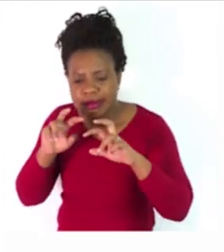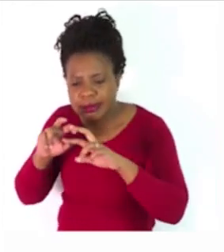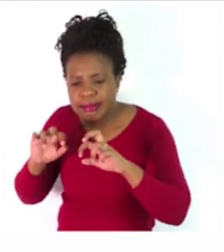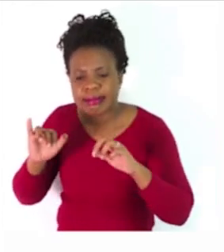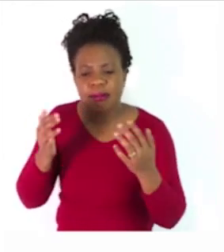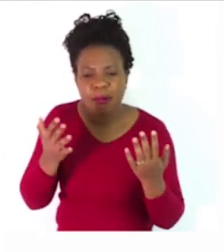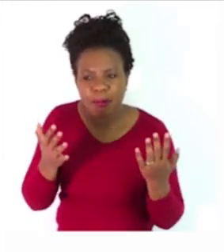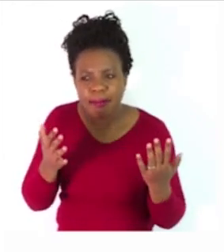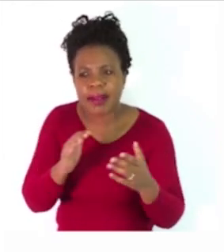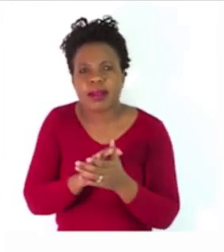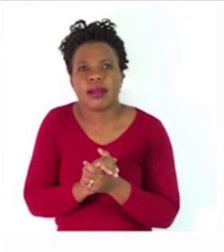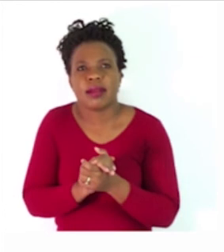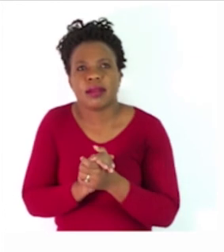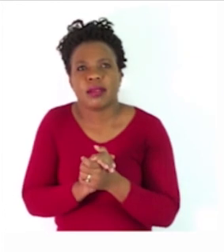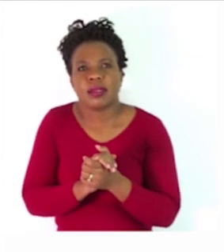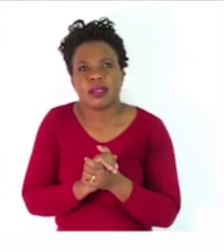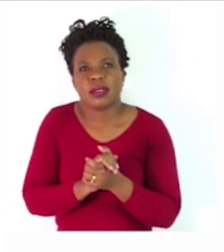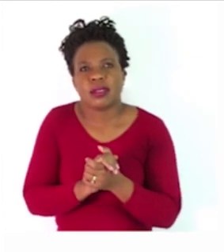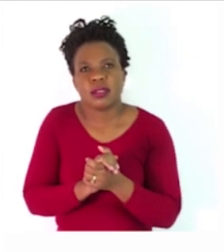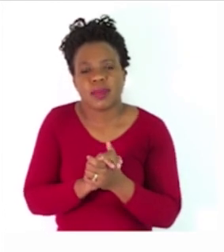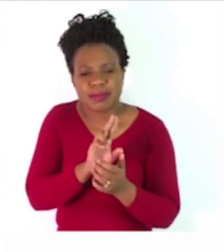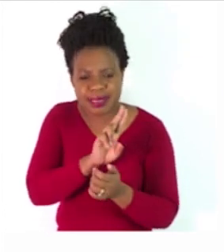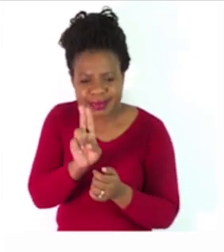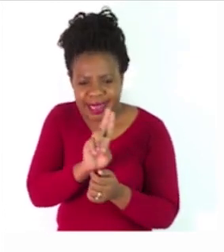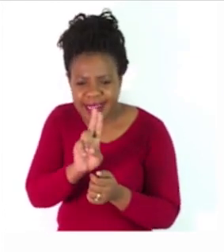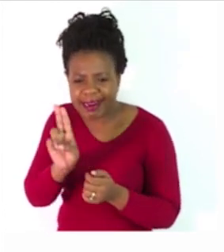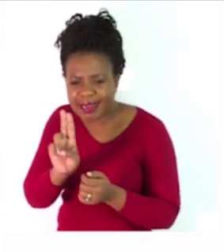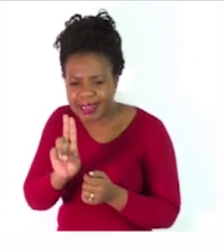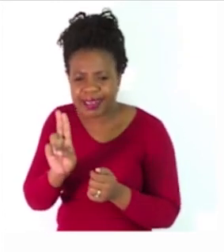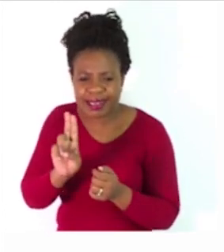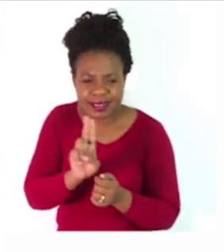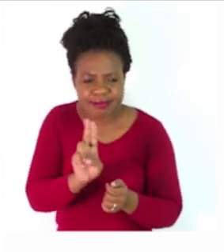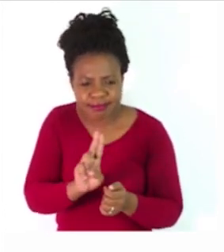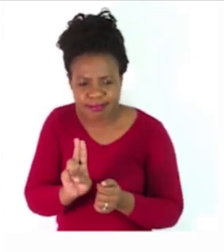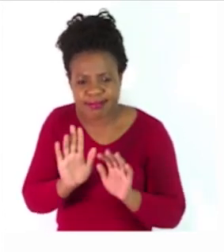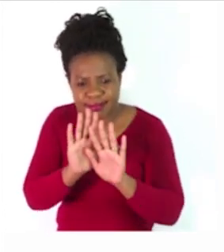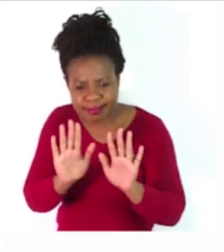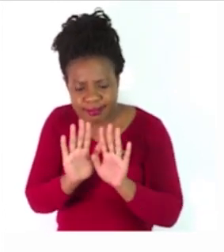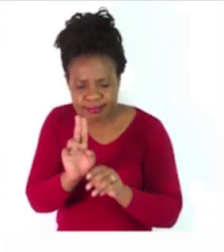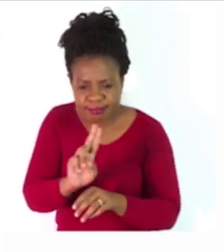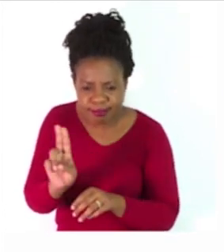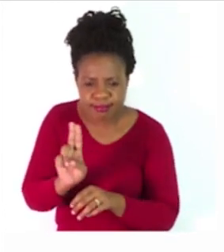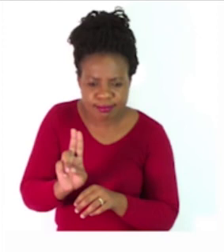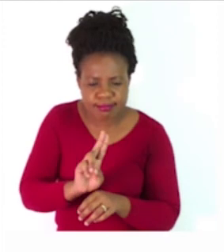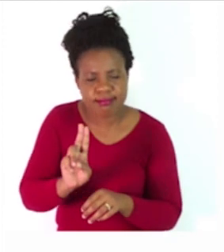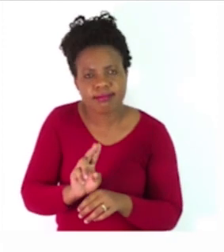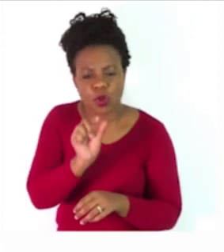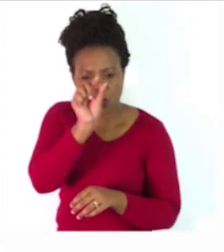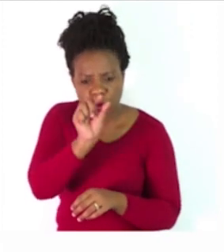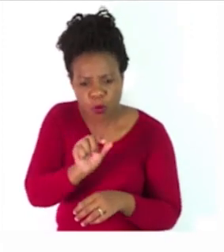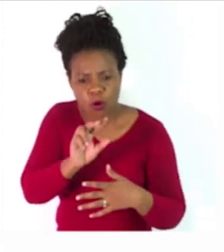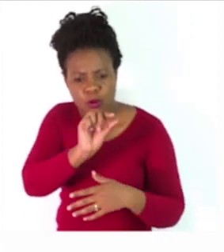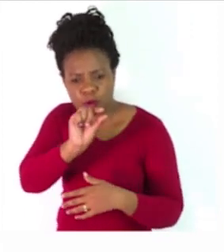puzzle. And it says, should color. As you find a word, you color it up. Right. The words